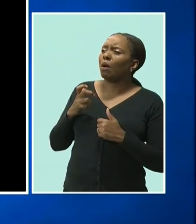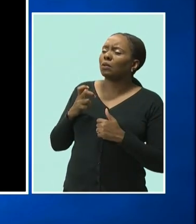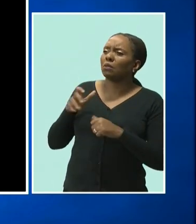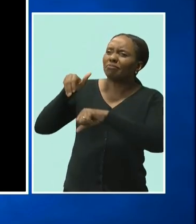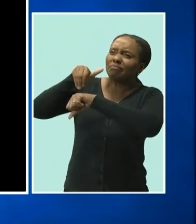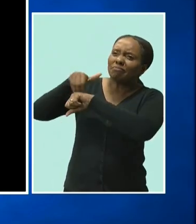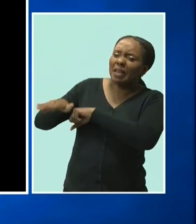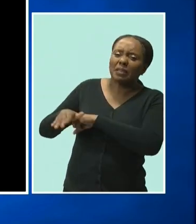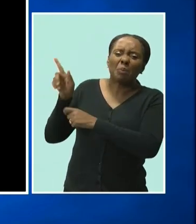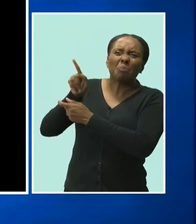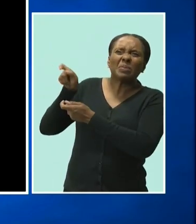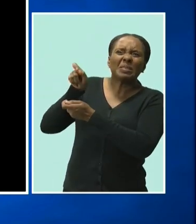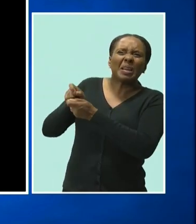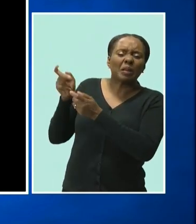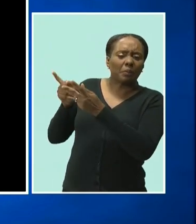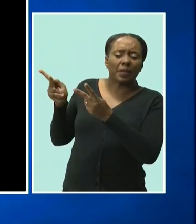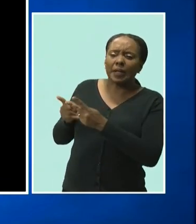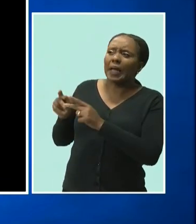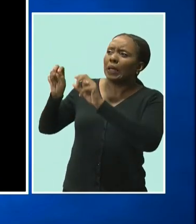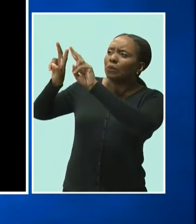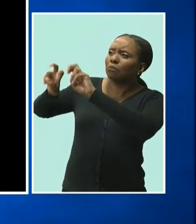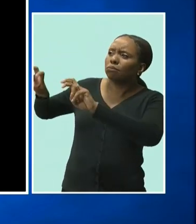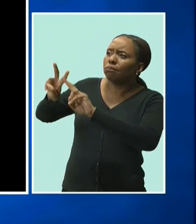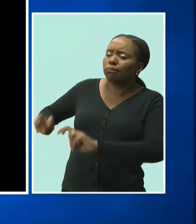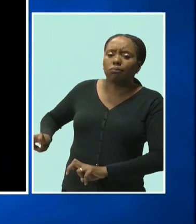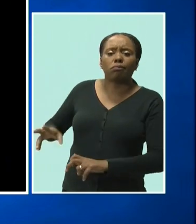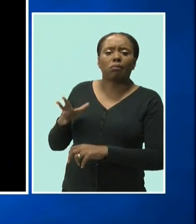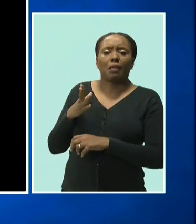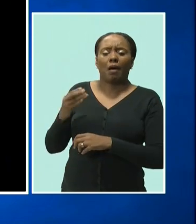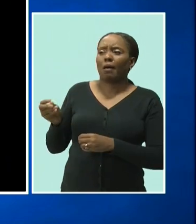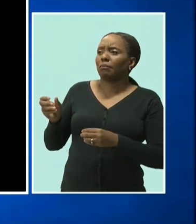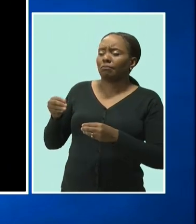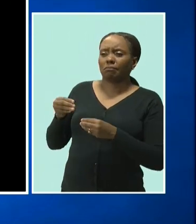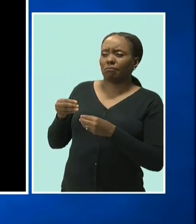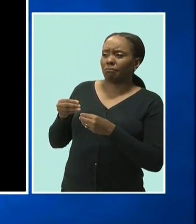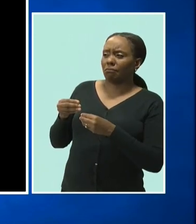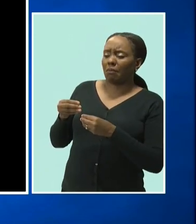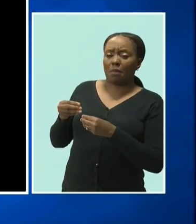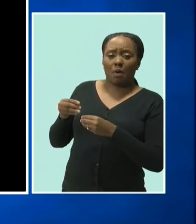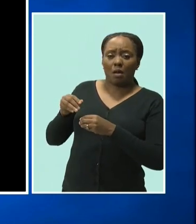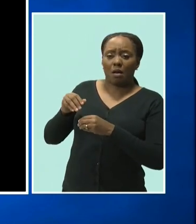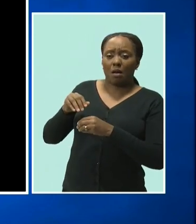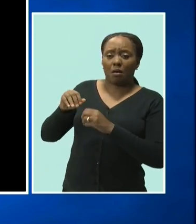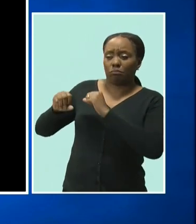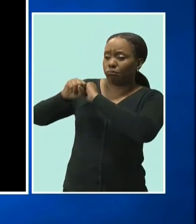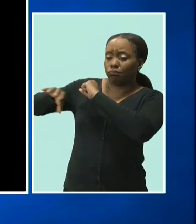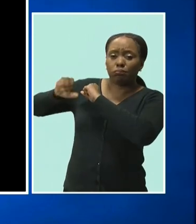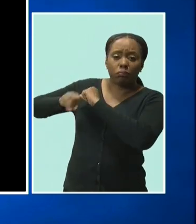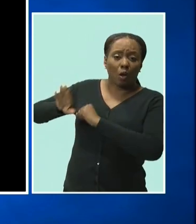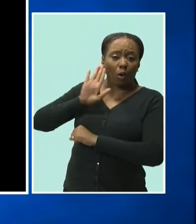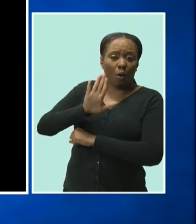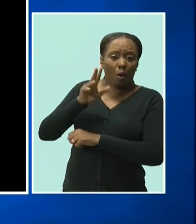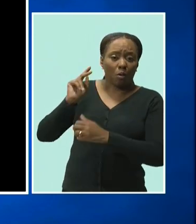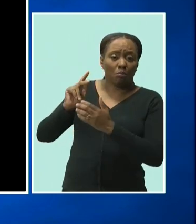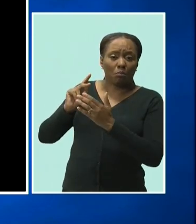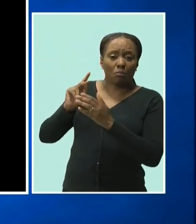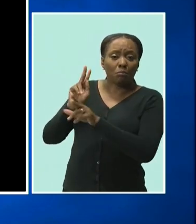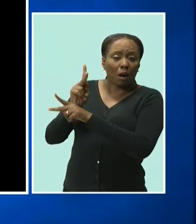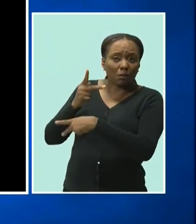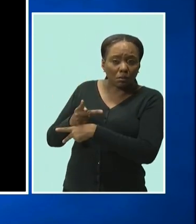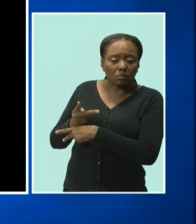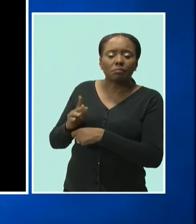And it means promoting that product. And so these are some of the things that we have on our